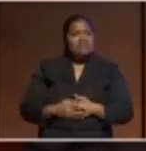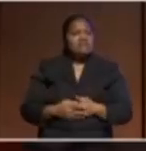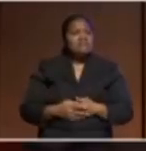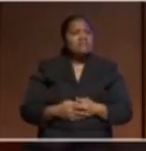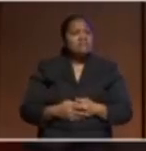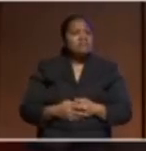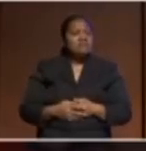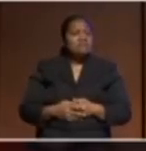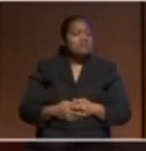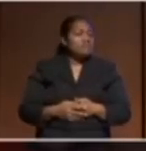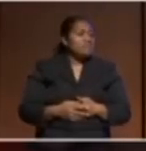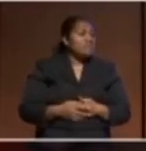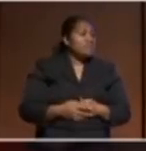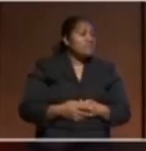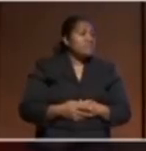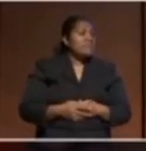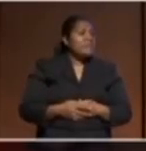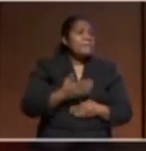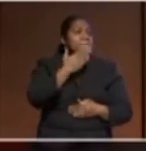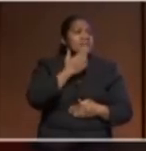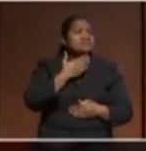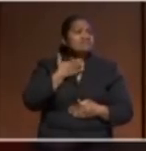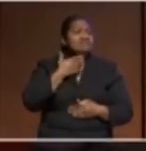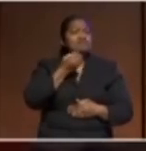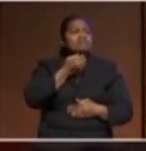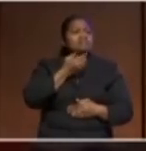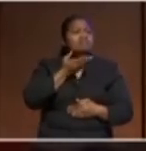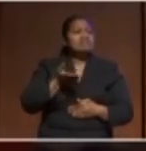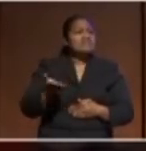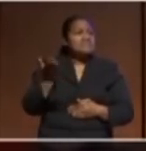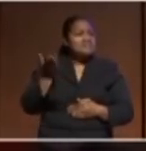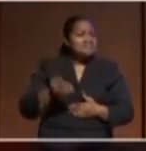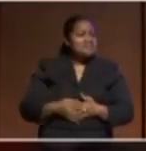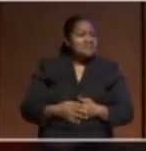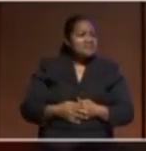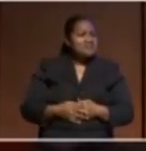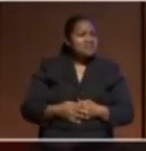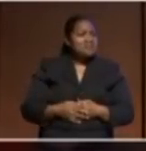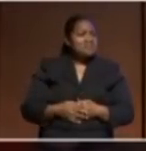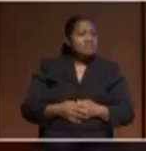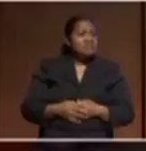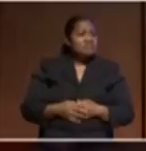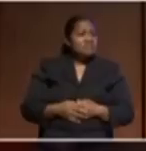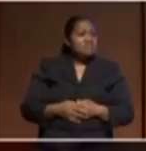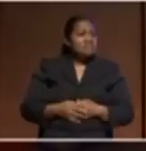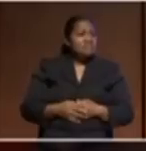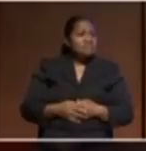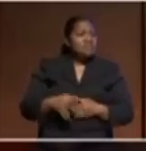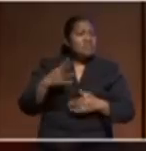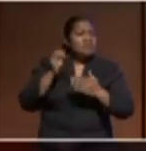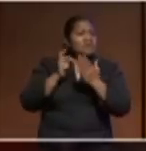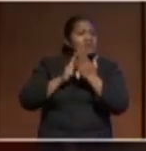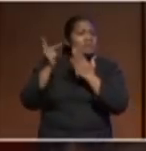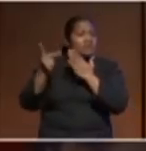and if there will be any sorry if there will be any initiatives and program with